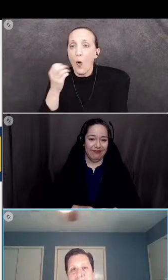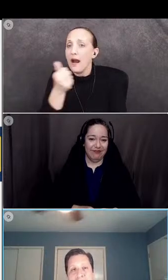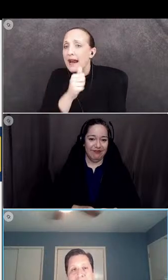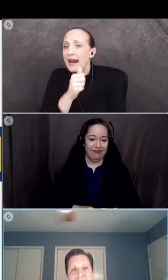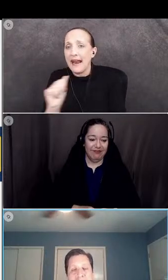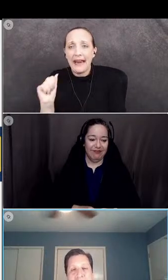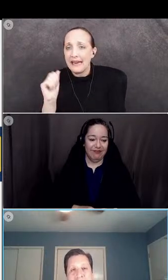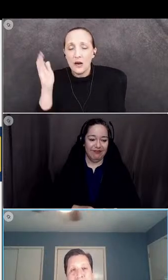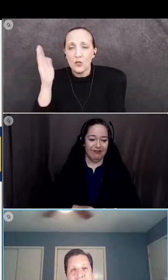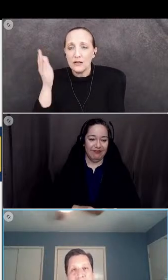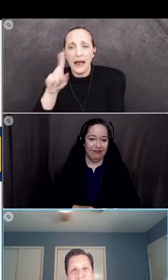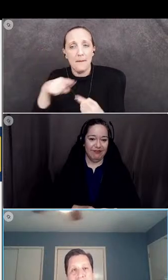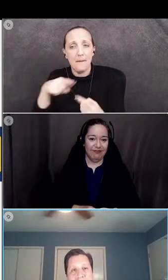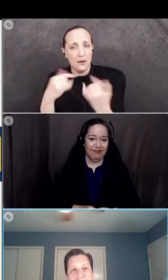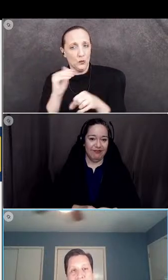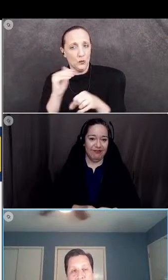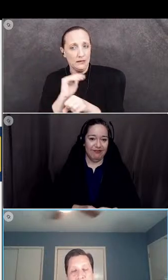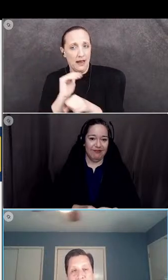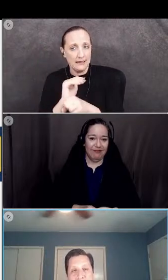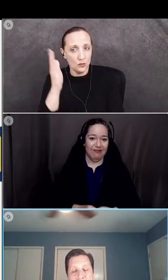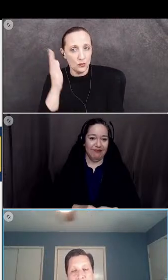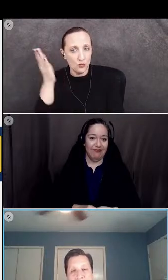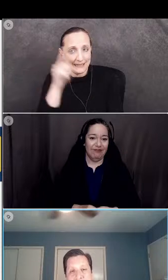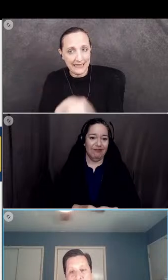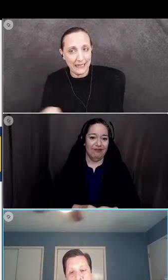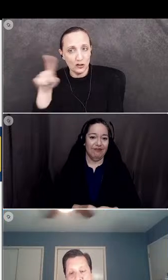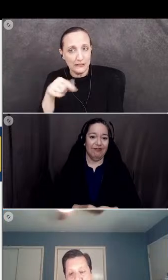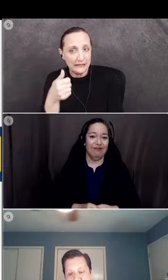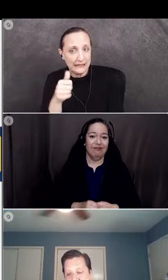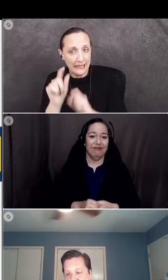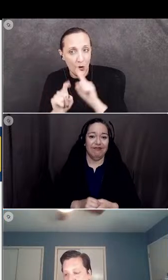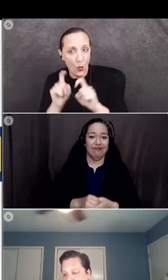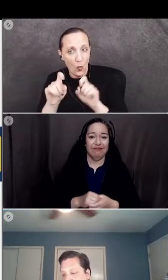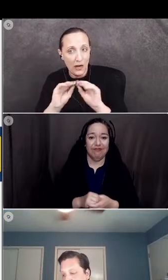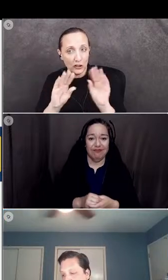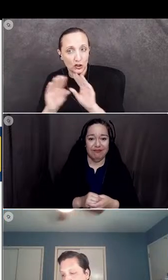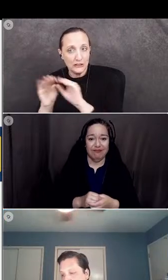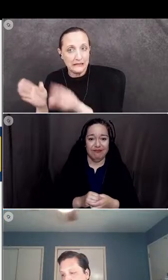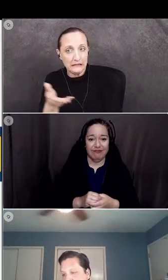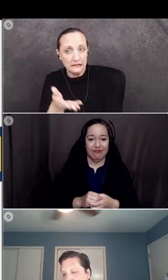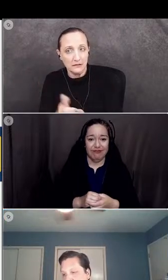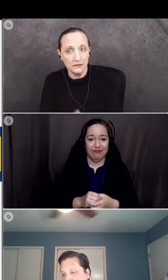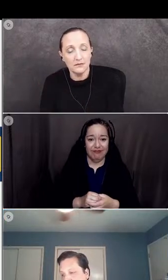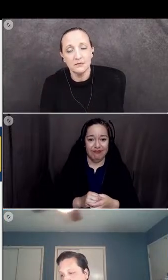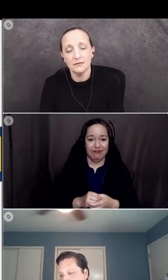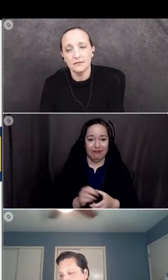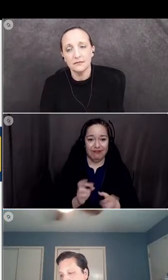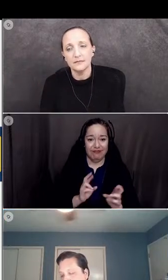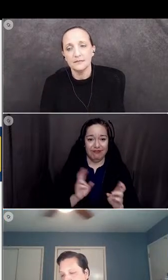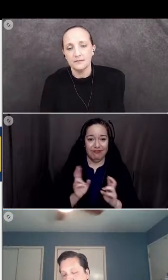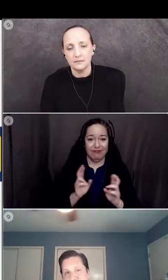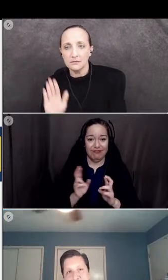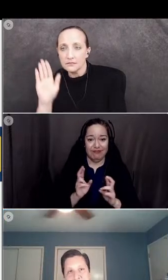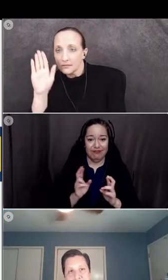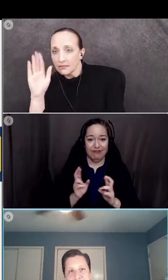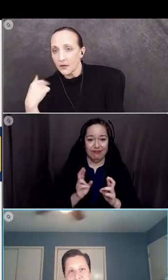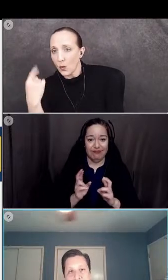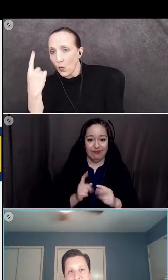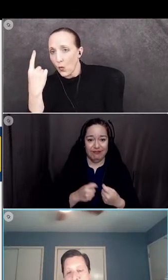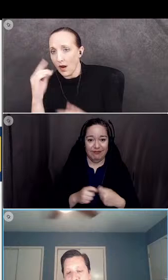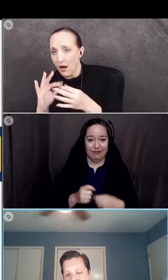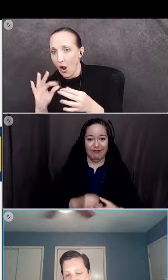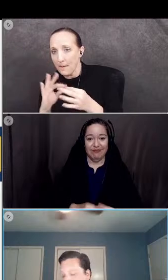about tonight's presentation i have one comment